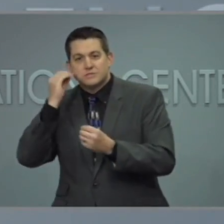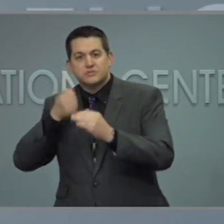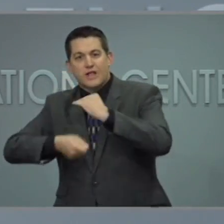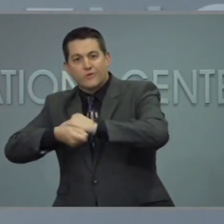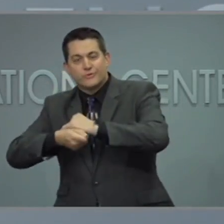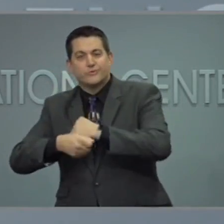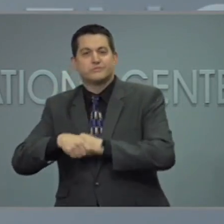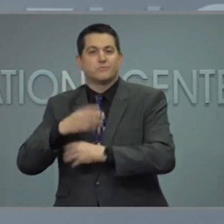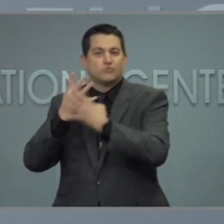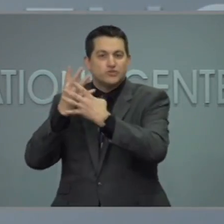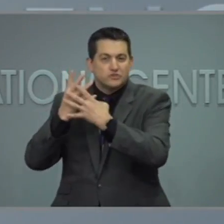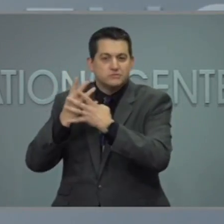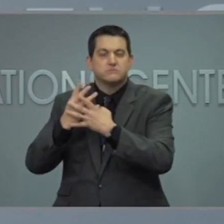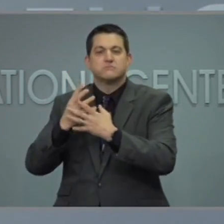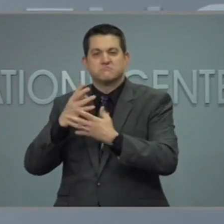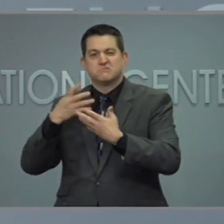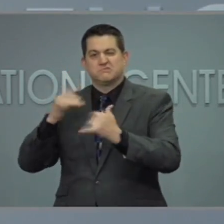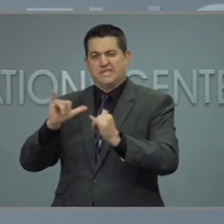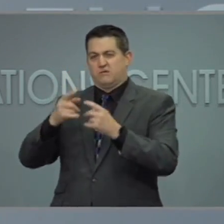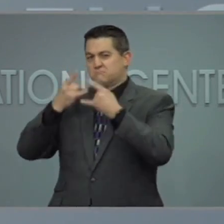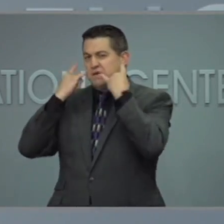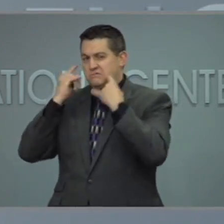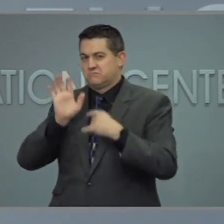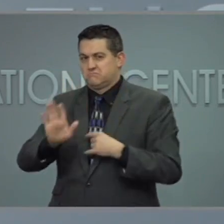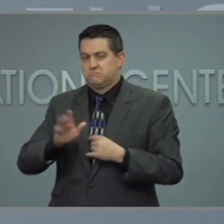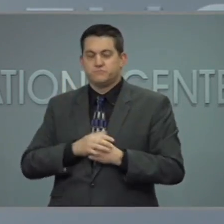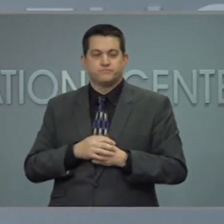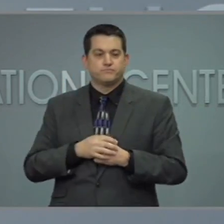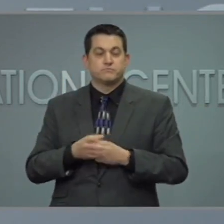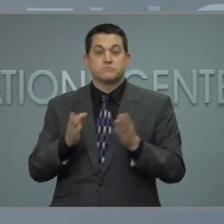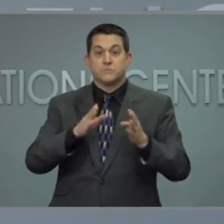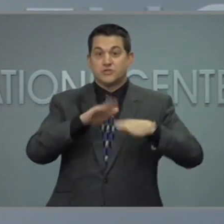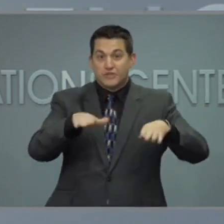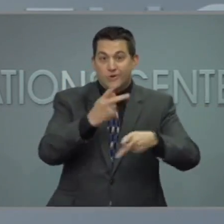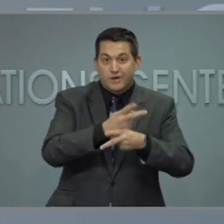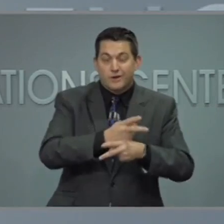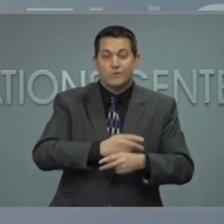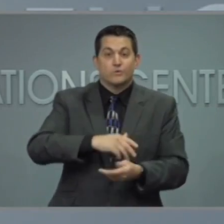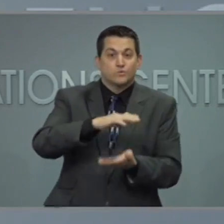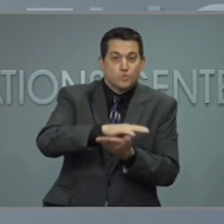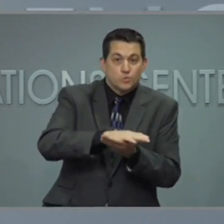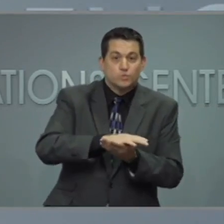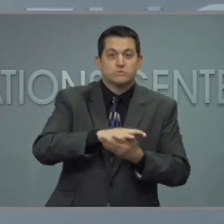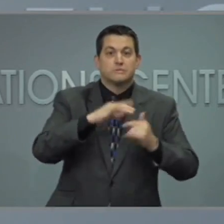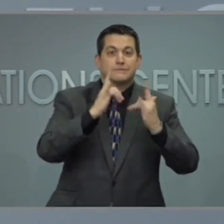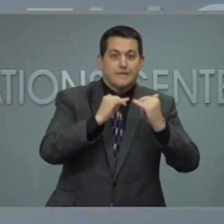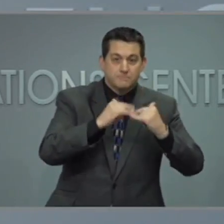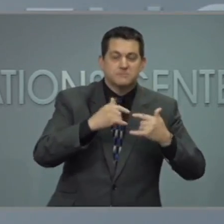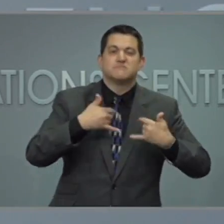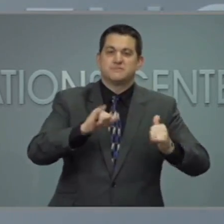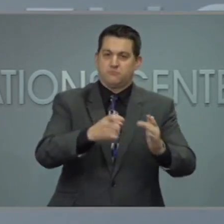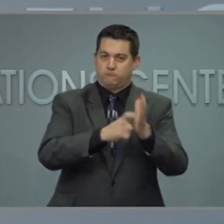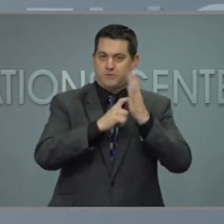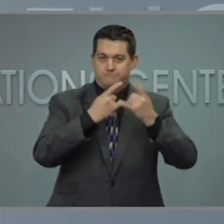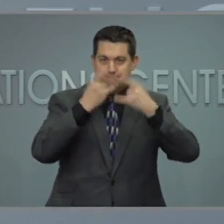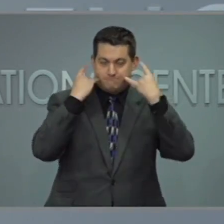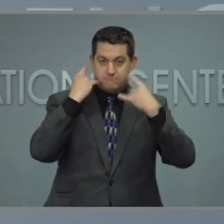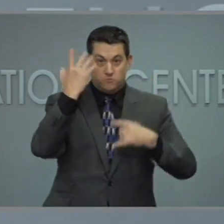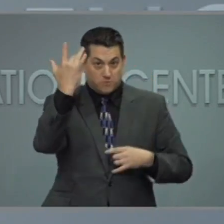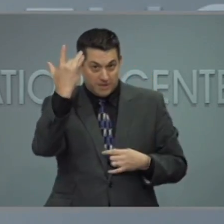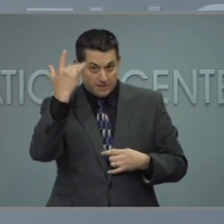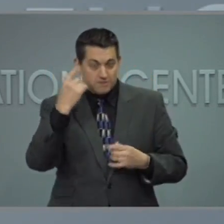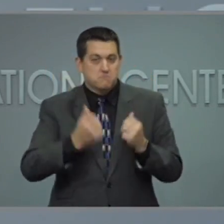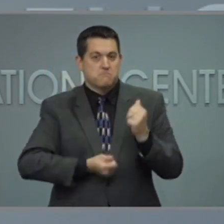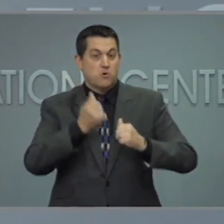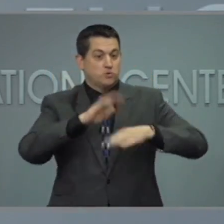Masks are also still required in child care, schools and camps. As remember, most children are either